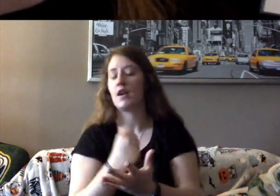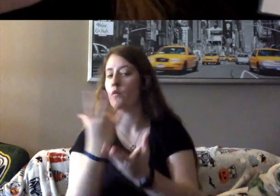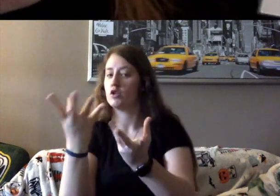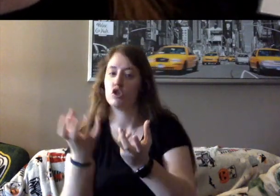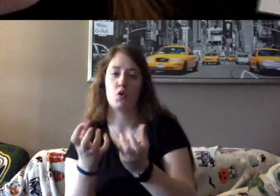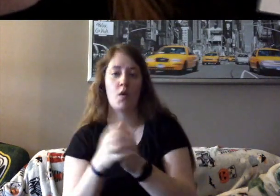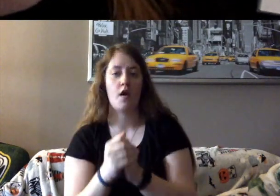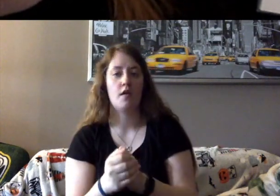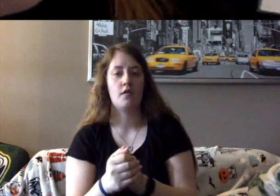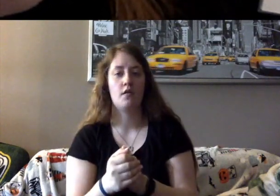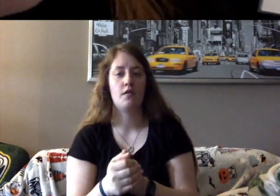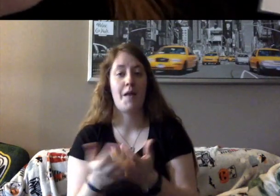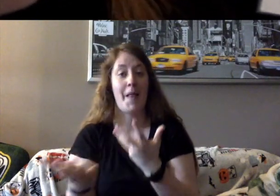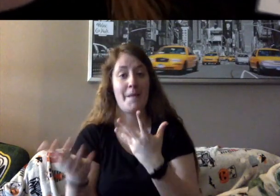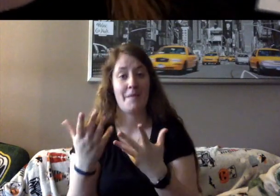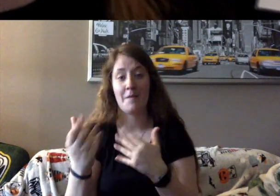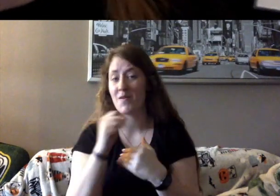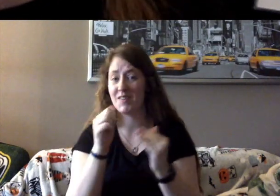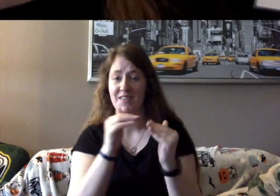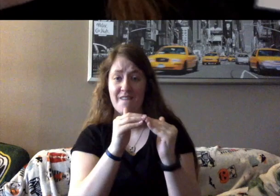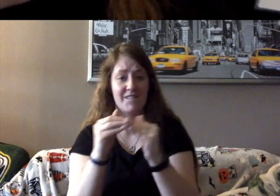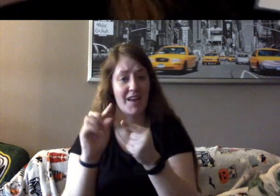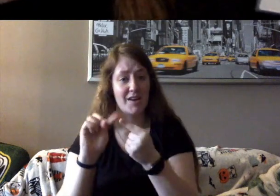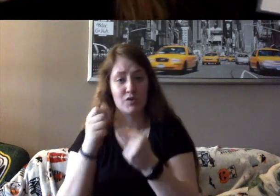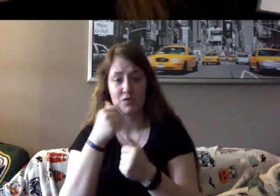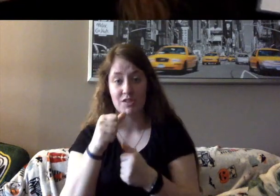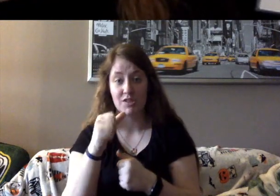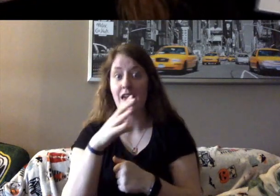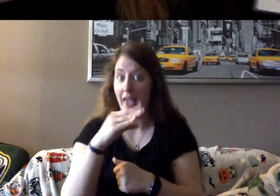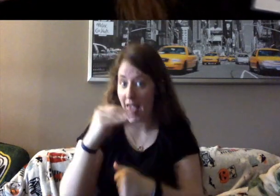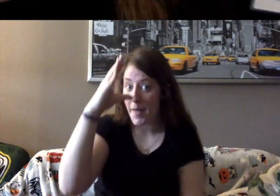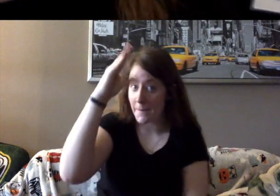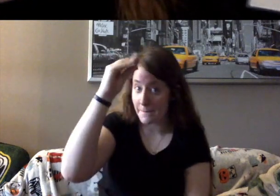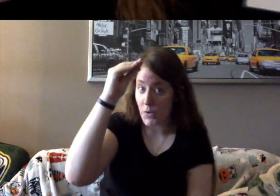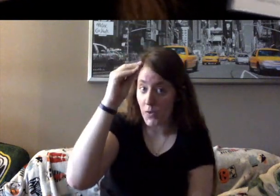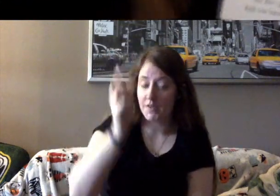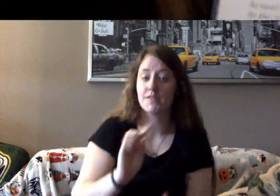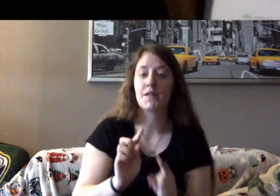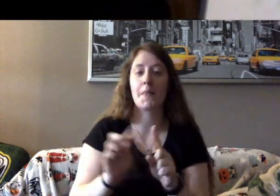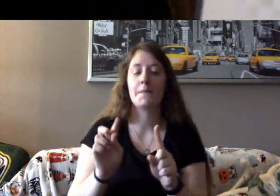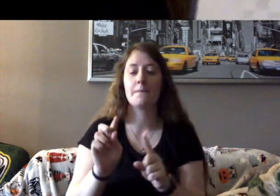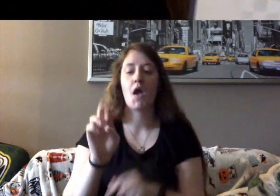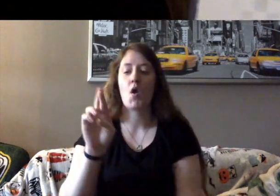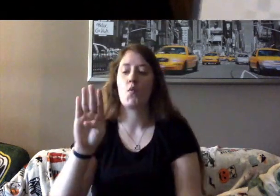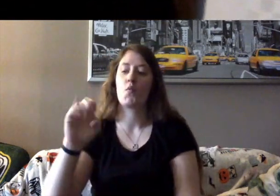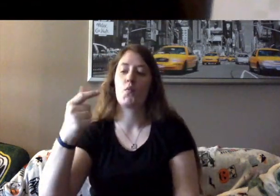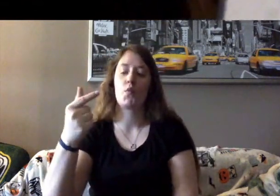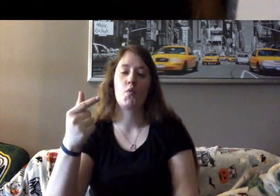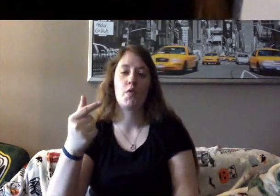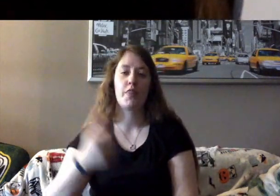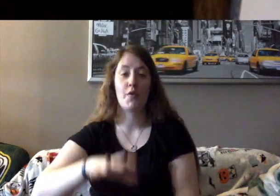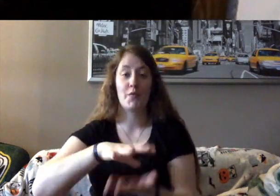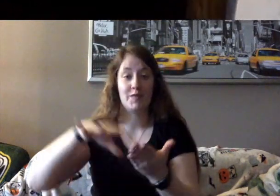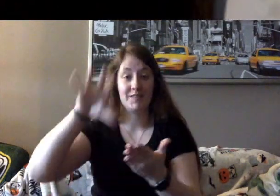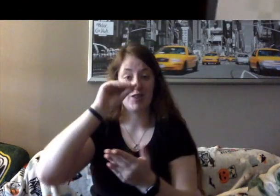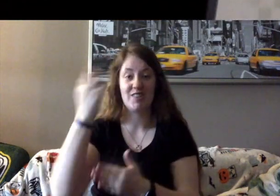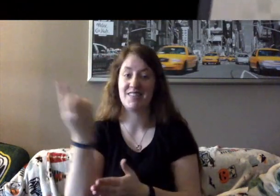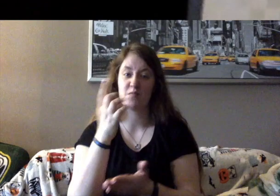may have been unfair to girls and to boys, but Ruth was learning that sometimes life was just like that.